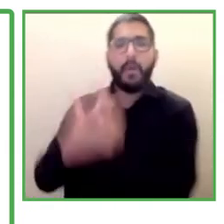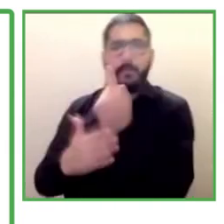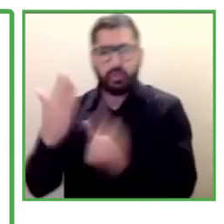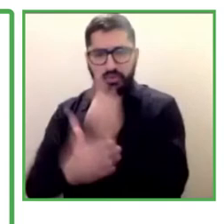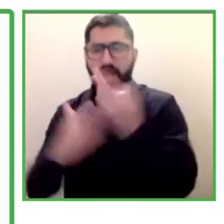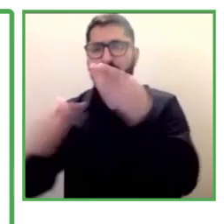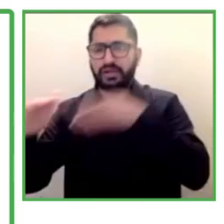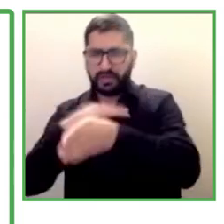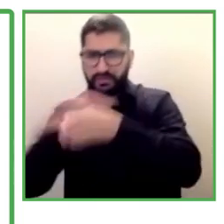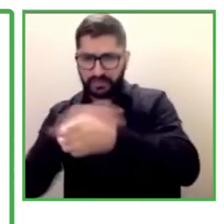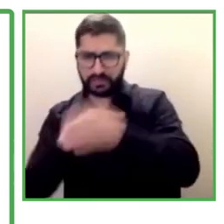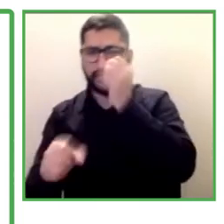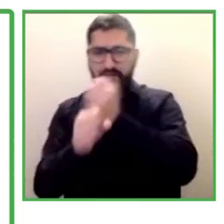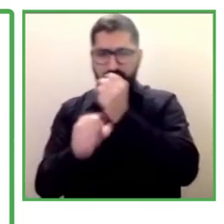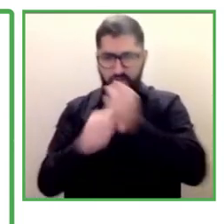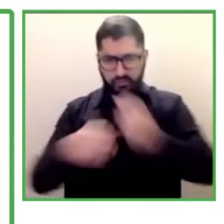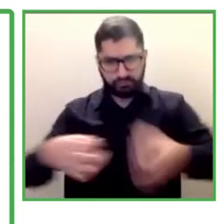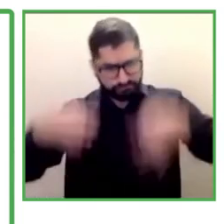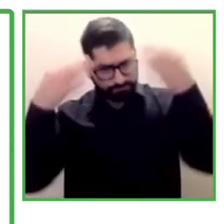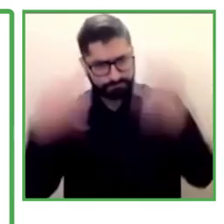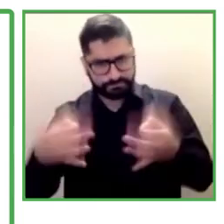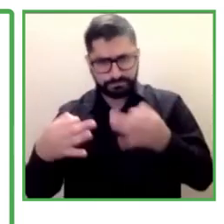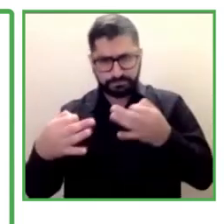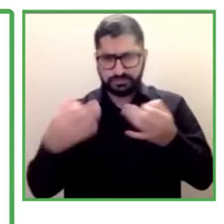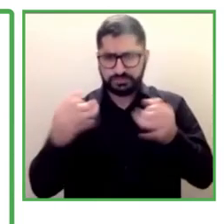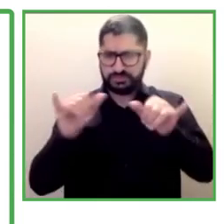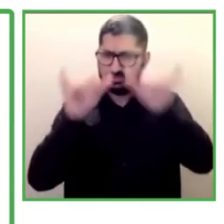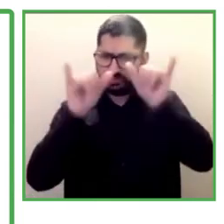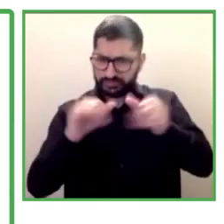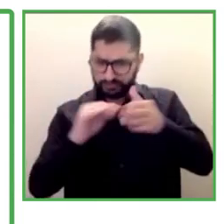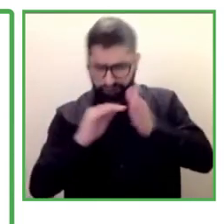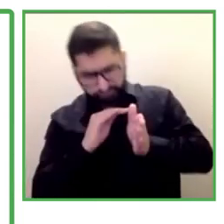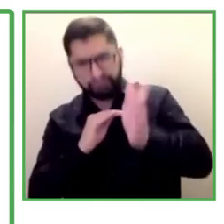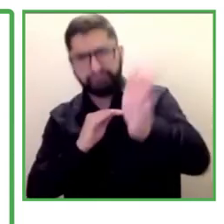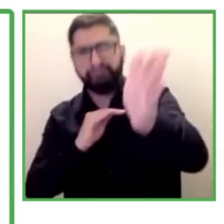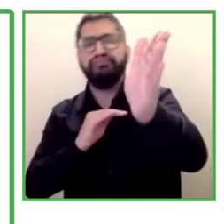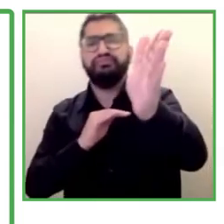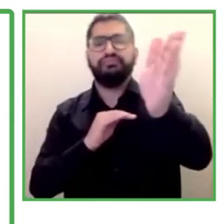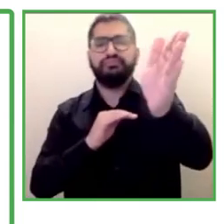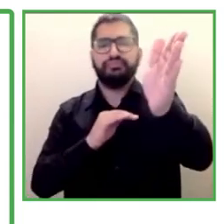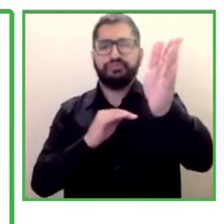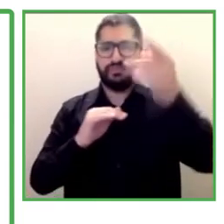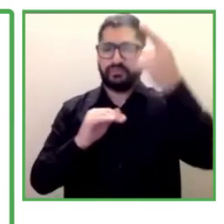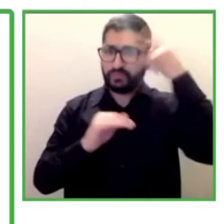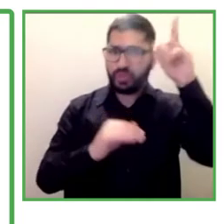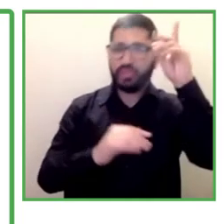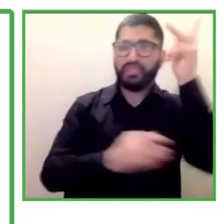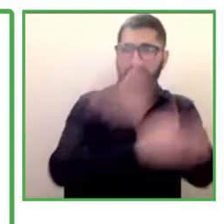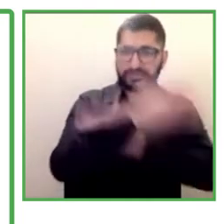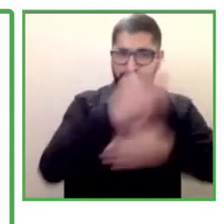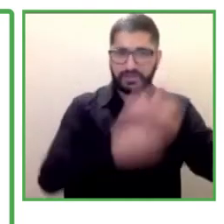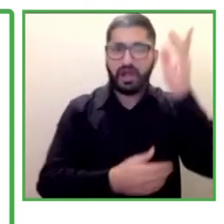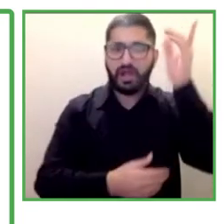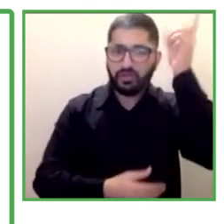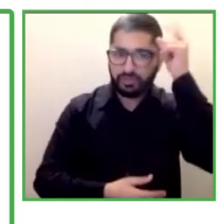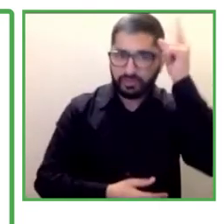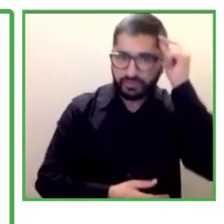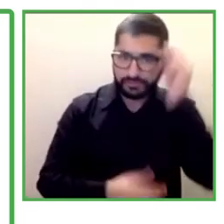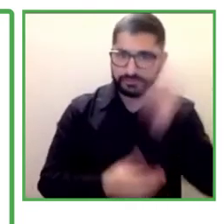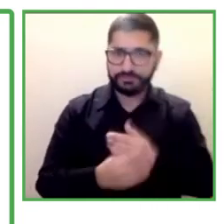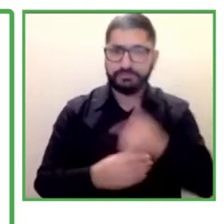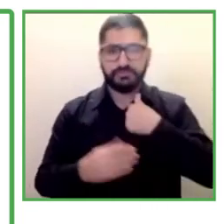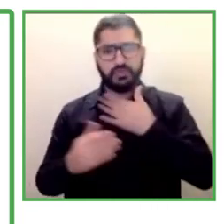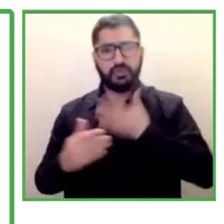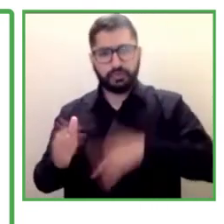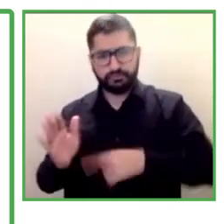and well paid for people with intellectual disabilities. In my presentation, what I'm going to do